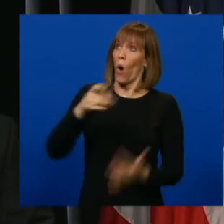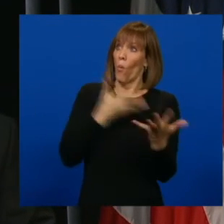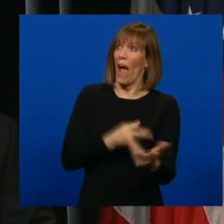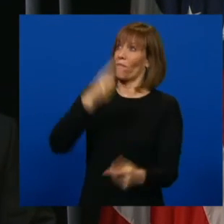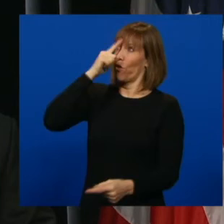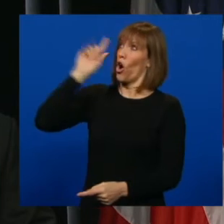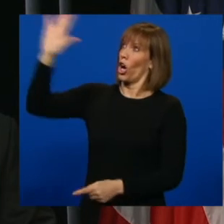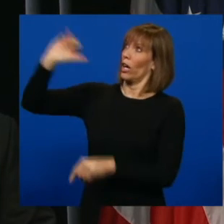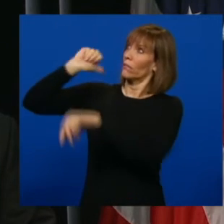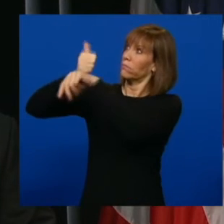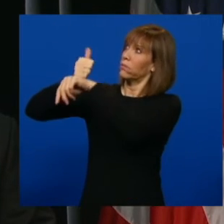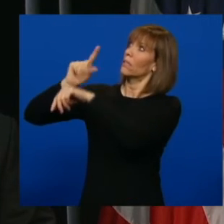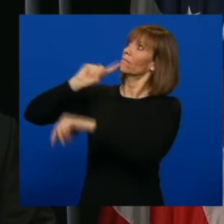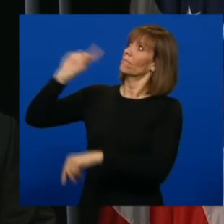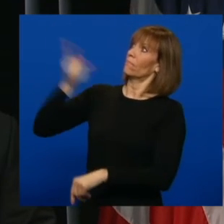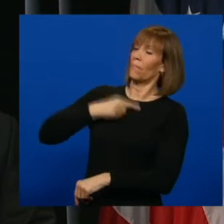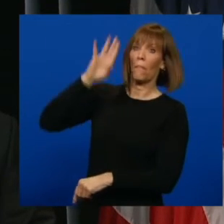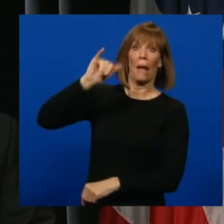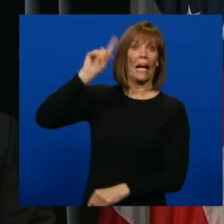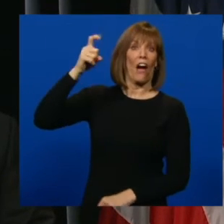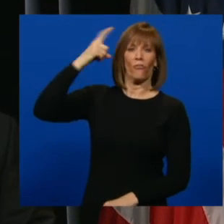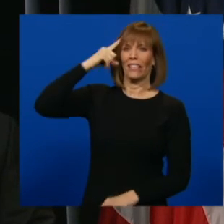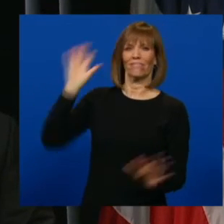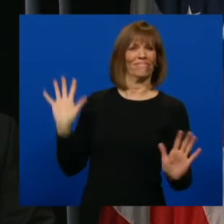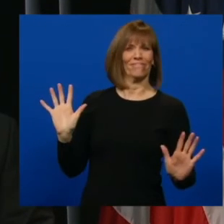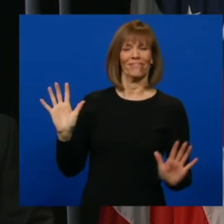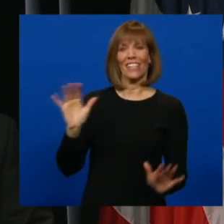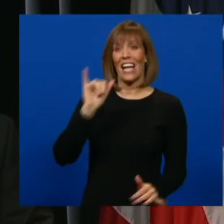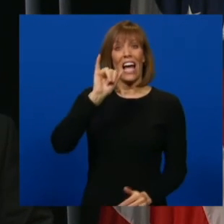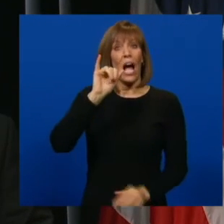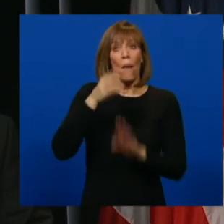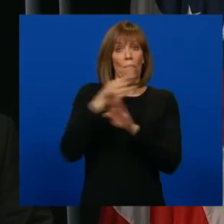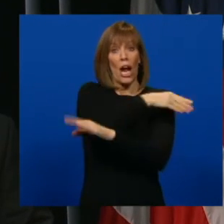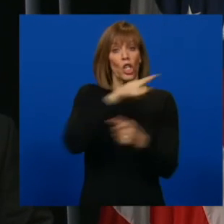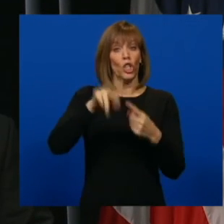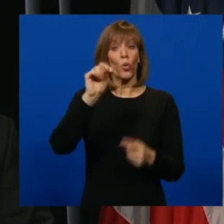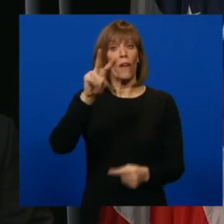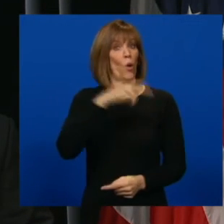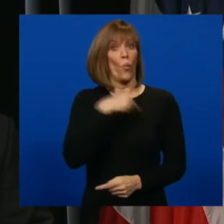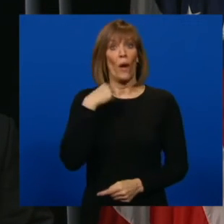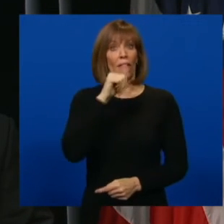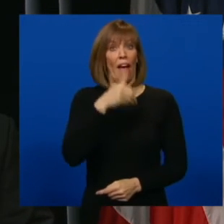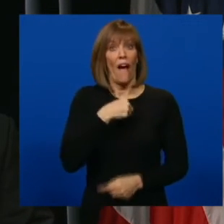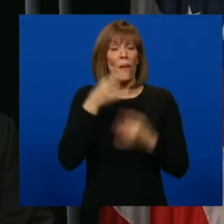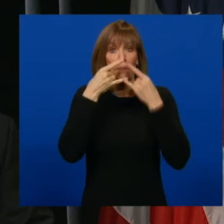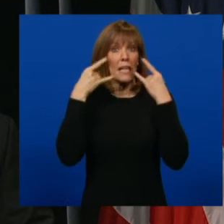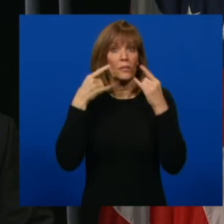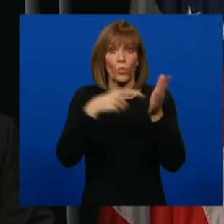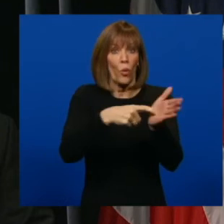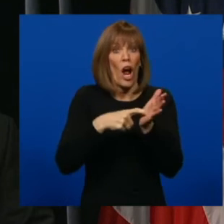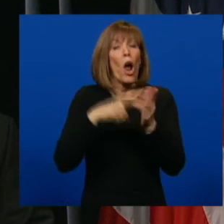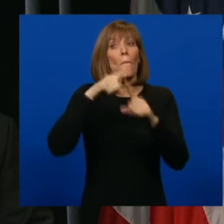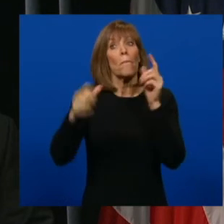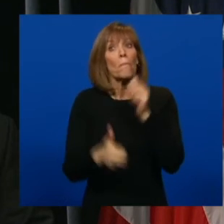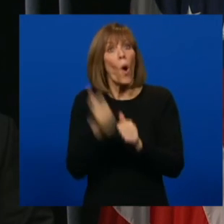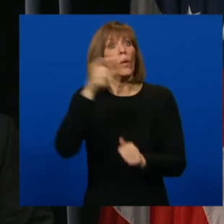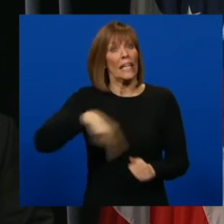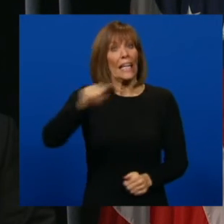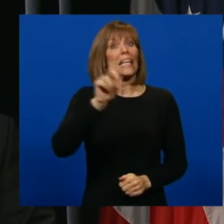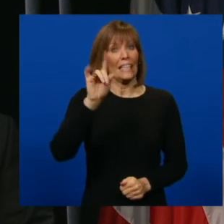government government mandate to do it. Prior to November, Iowa didn't have a mask requirement, but most Iowans wore masks,